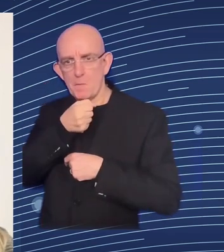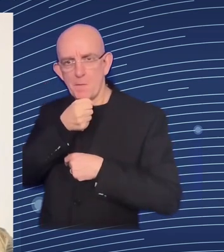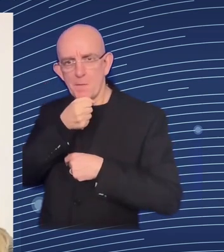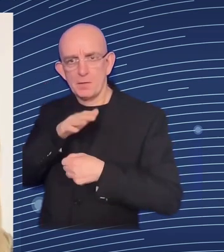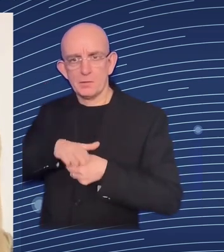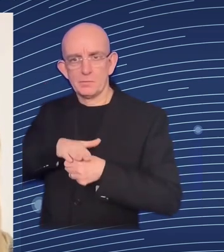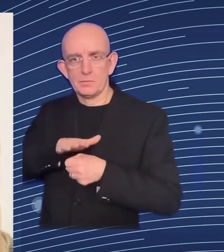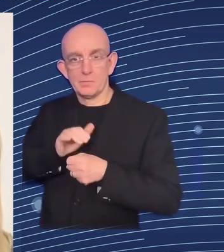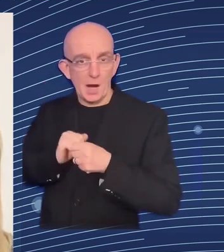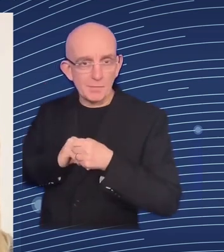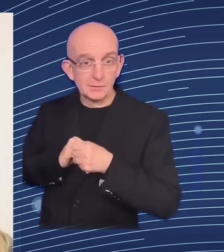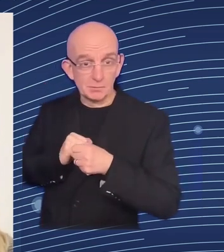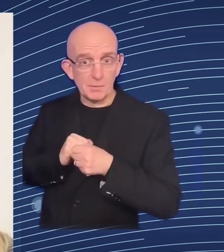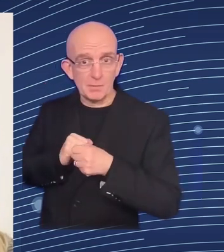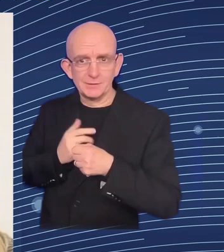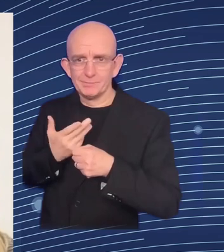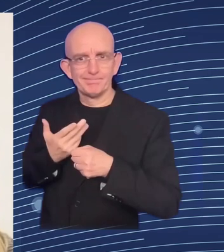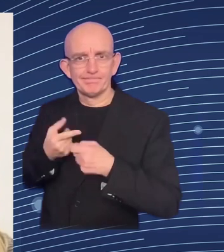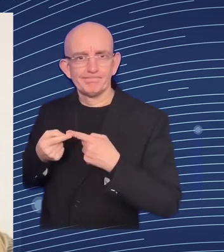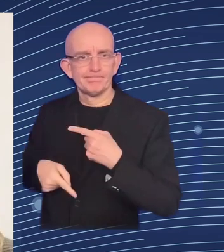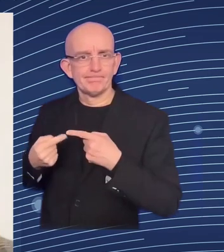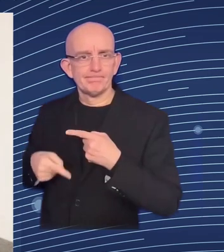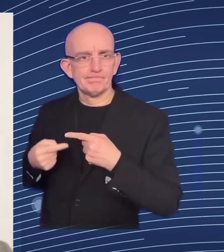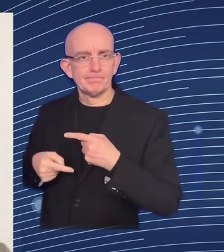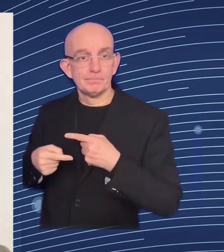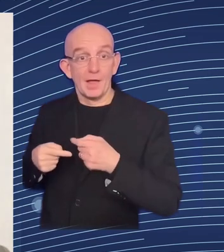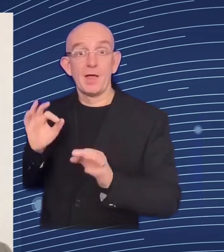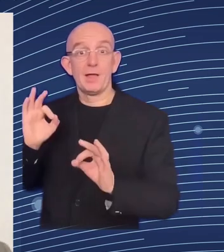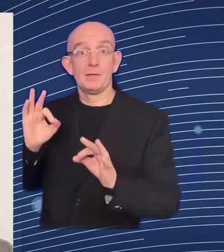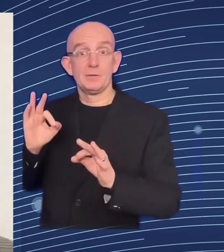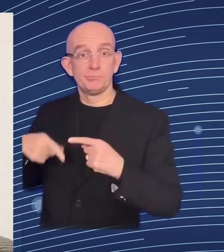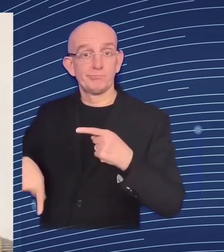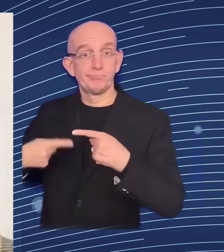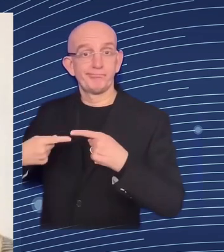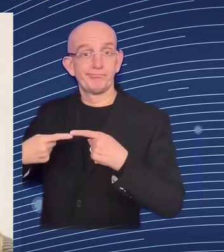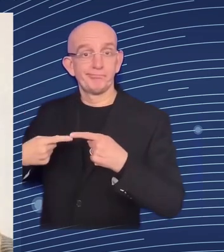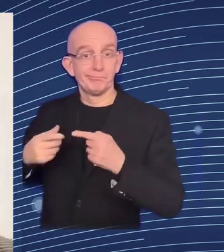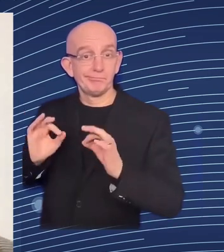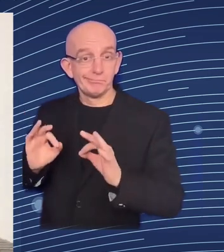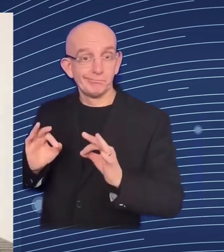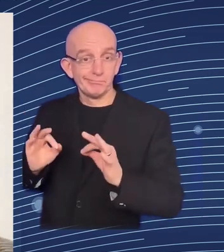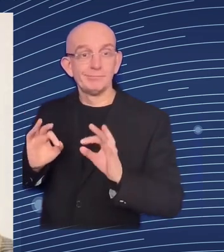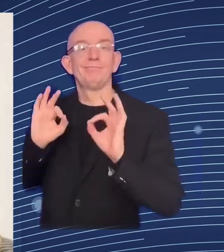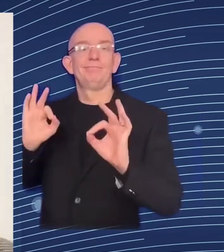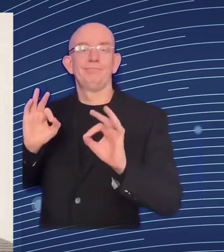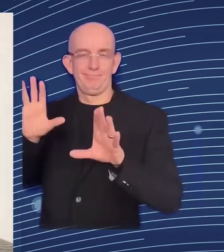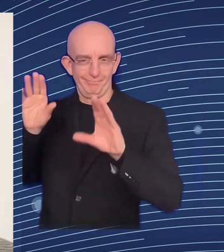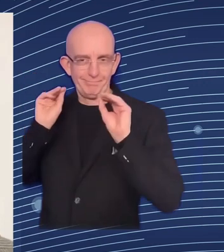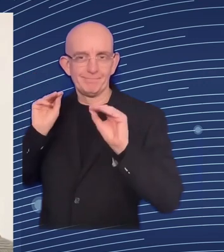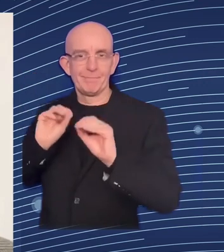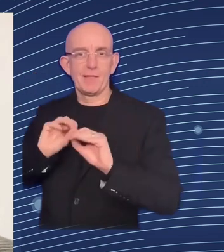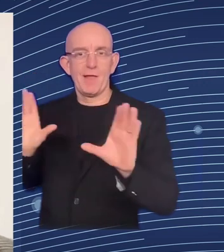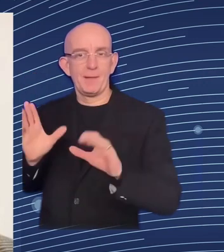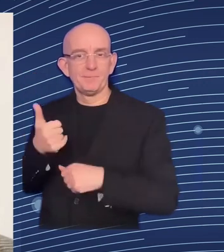is it working now yes now we can very good wonderful excellent despite the technical